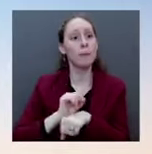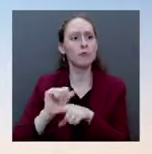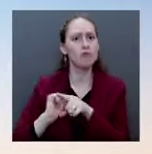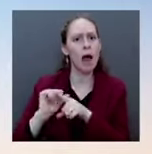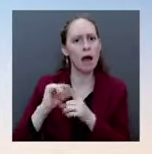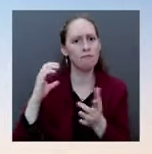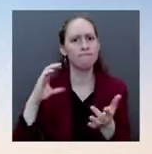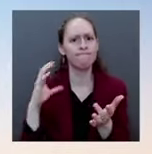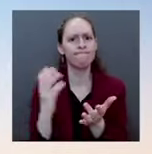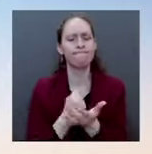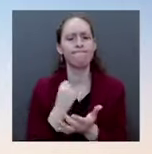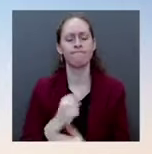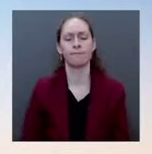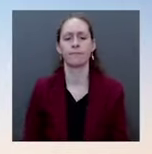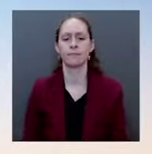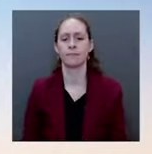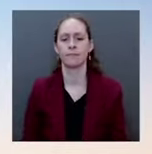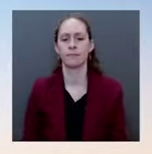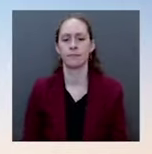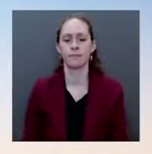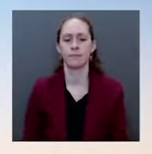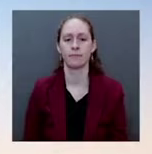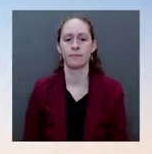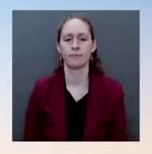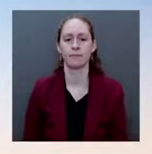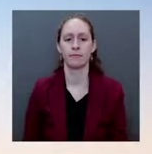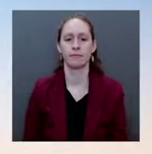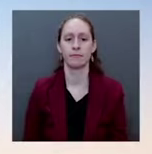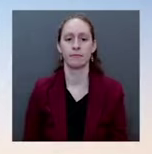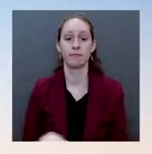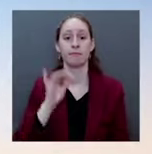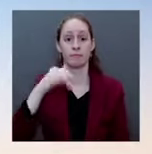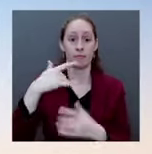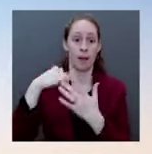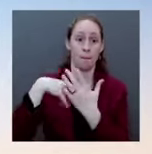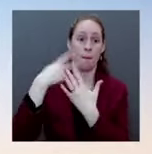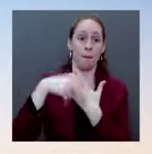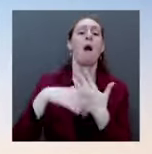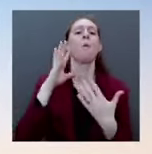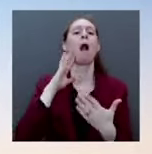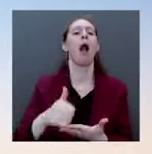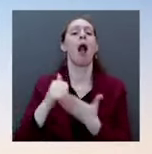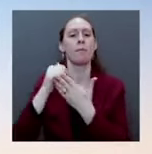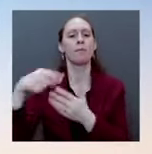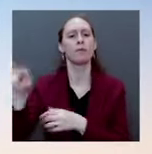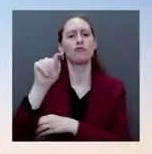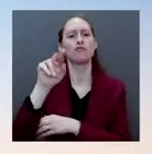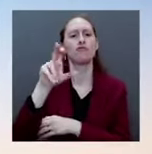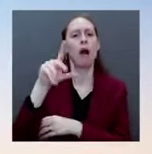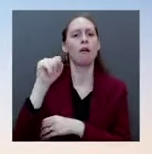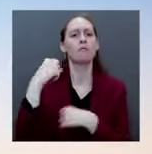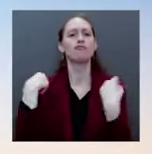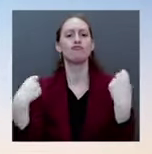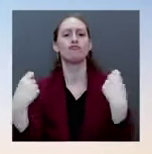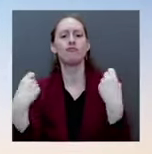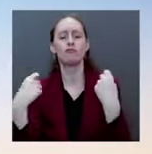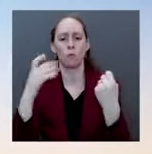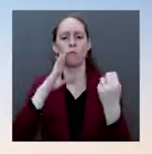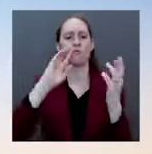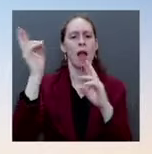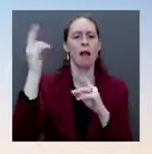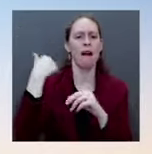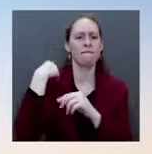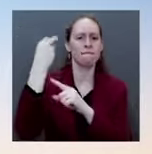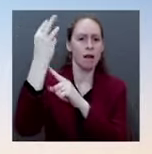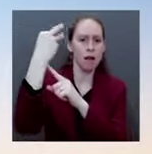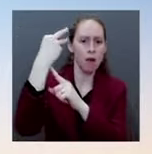be trained on trucks equipped with cameras, automated automatic emergency brakes and speed limiters. And we want to make sure it's as safe as possible while also addressing the need